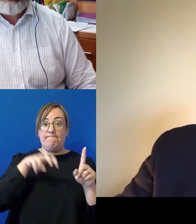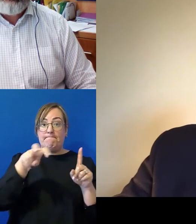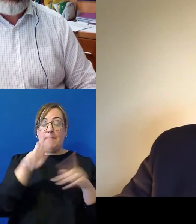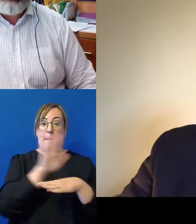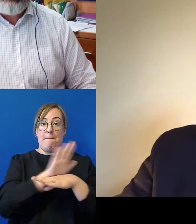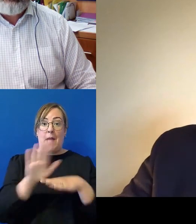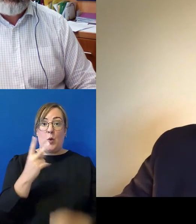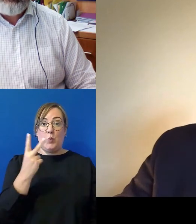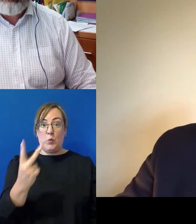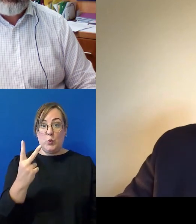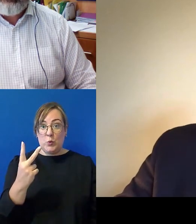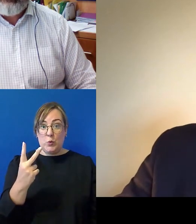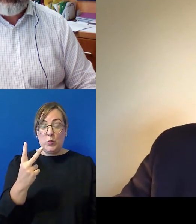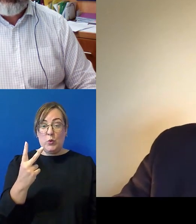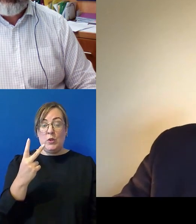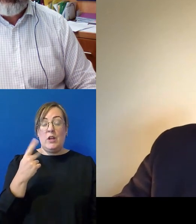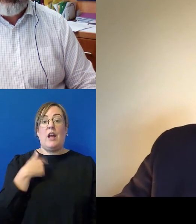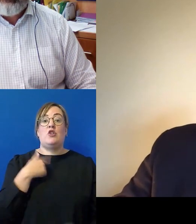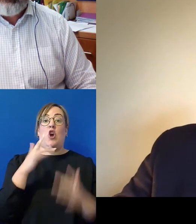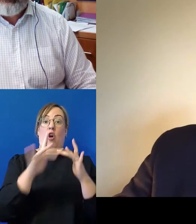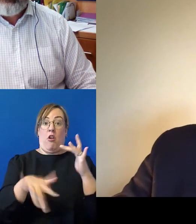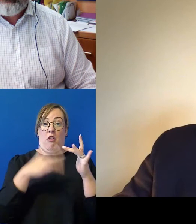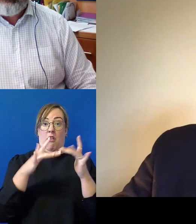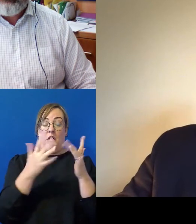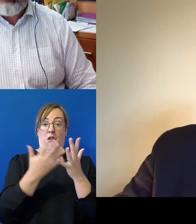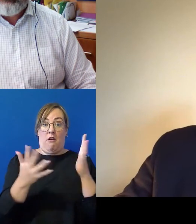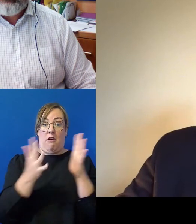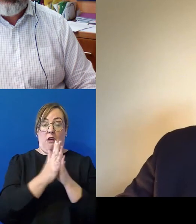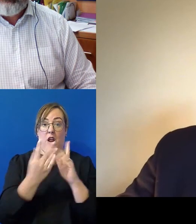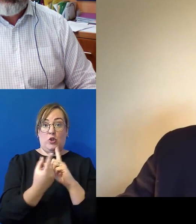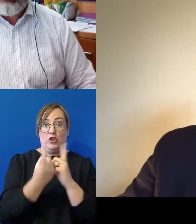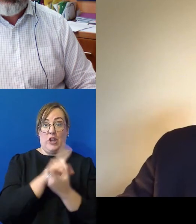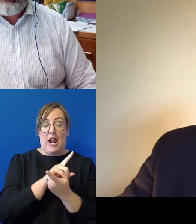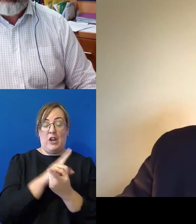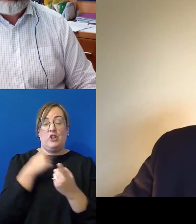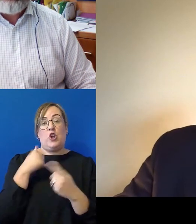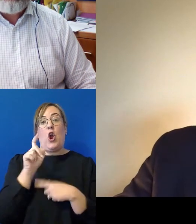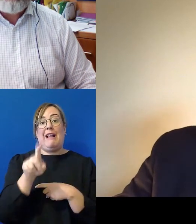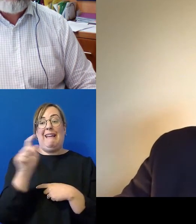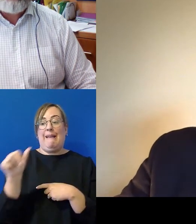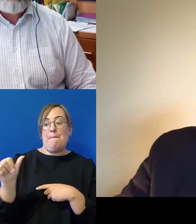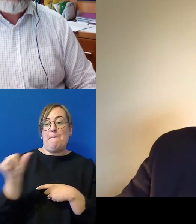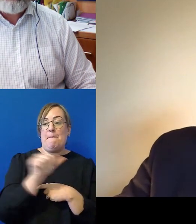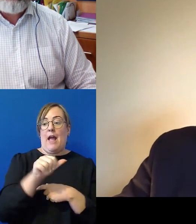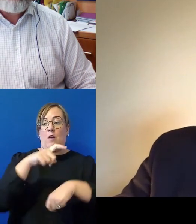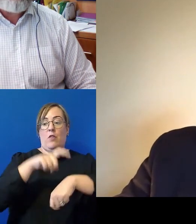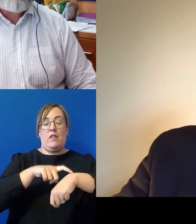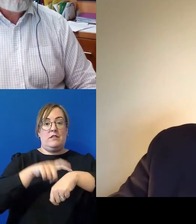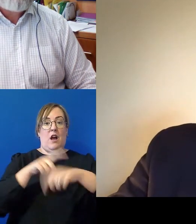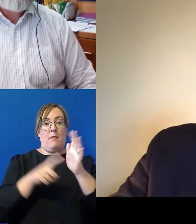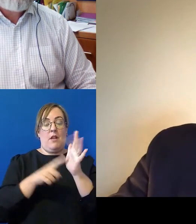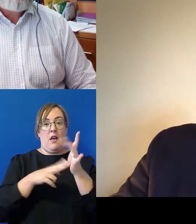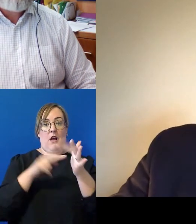number two and again moving virtually in this session requires you to click back to timeline on the top left of your screen